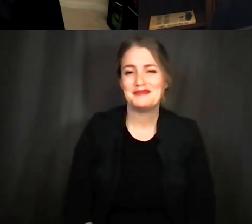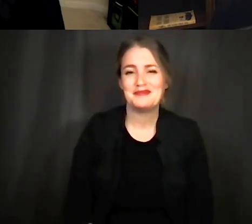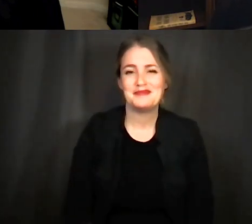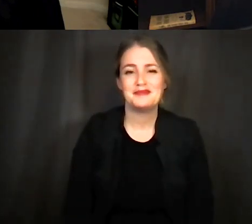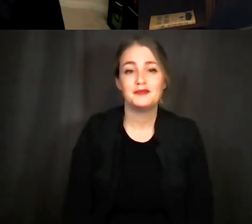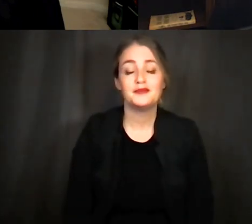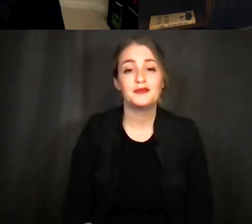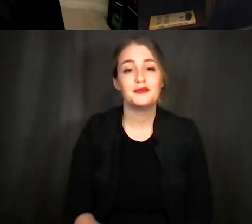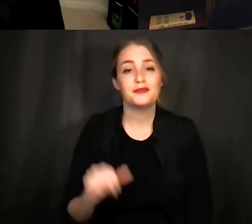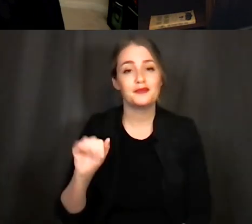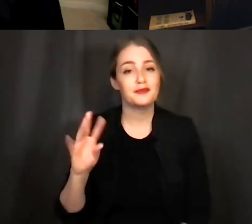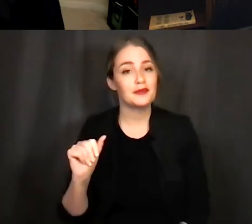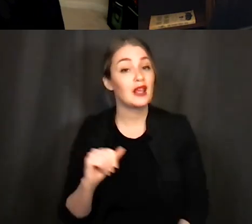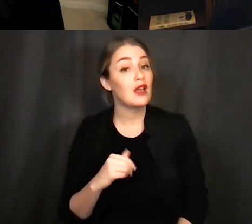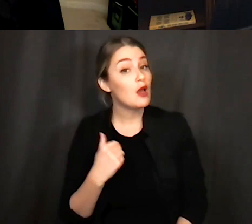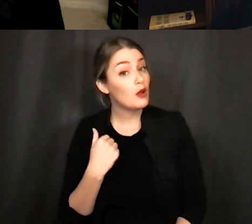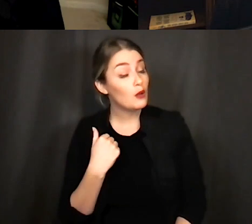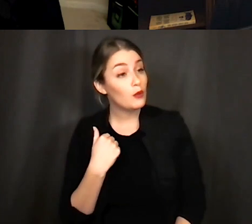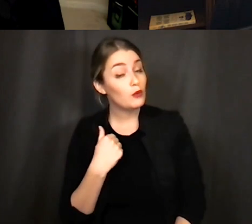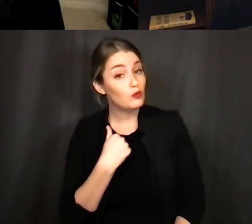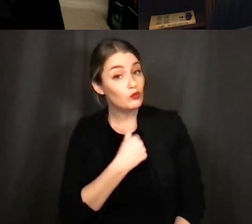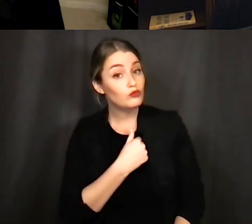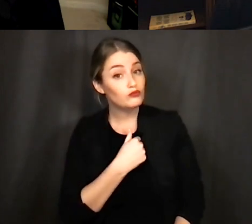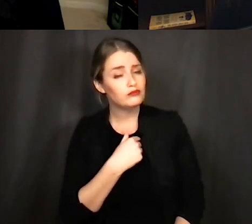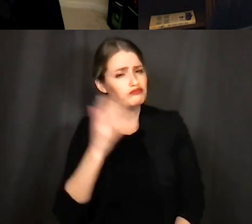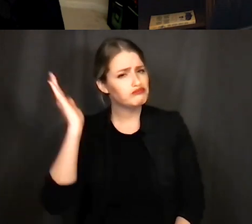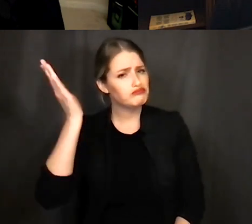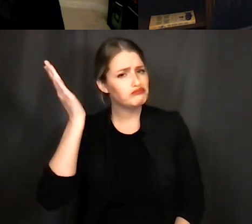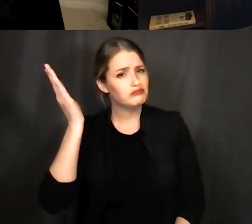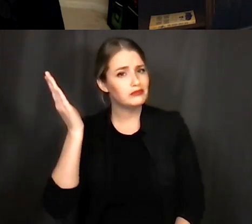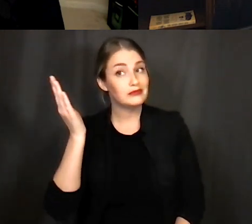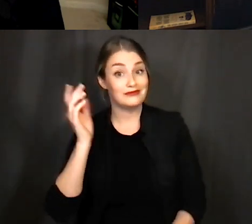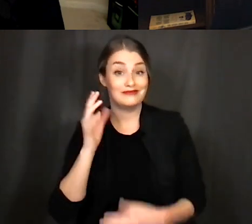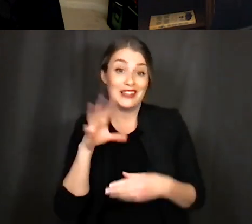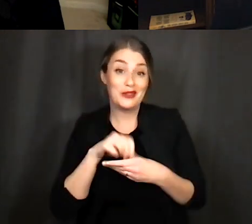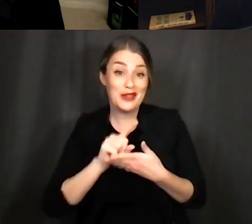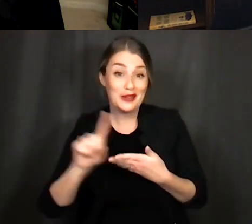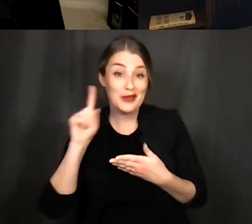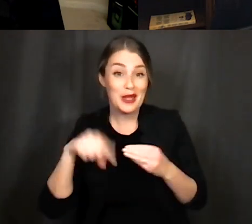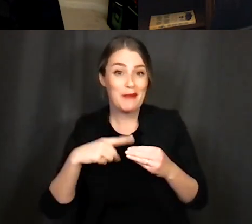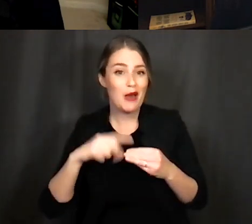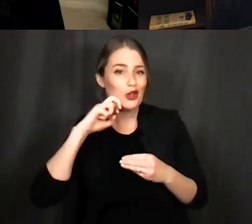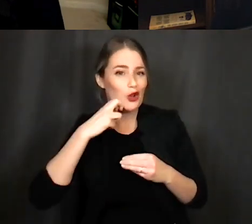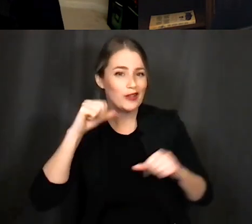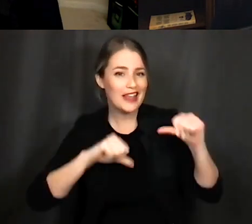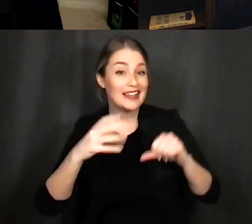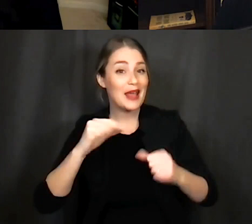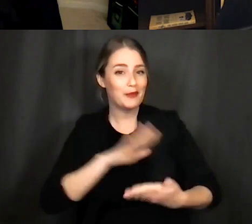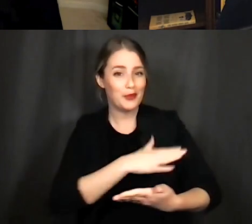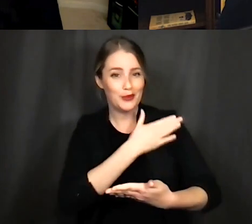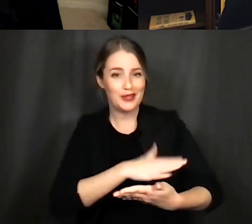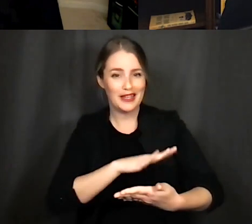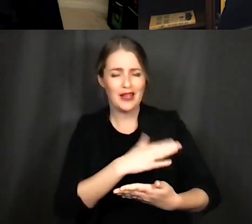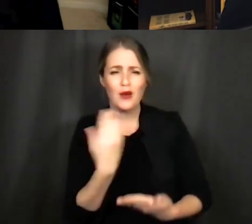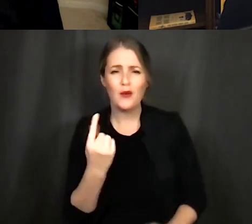um have done uh several talks in the past including last week on on neuroscience and music and there was a